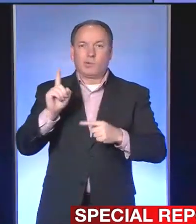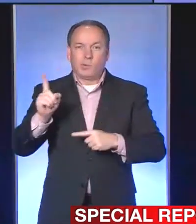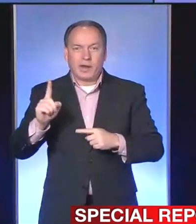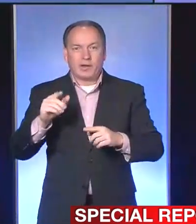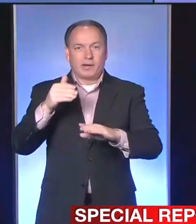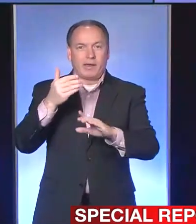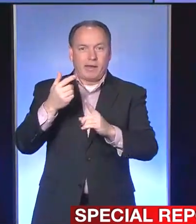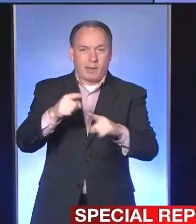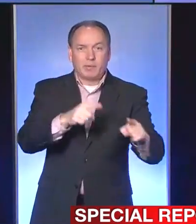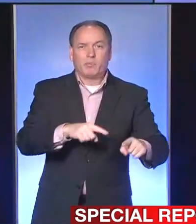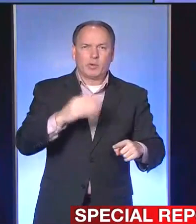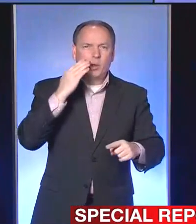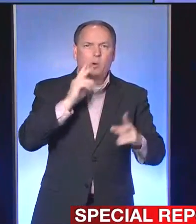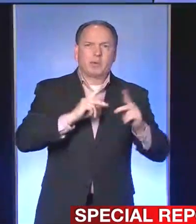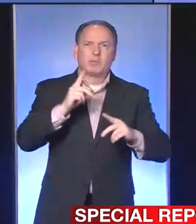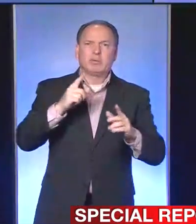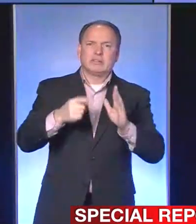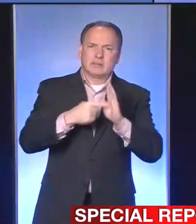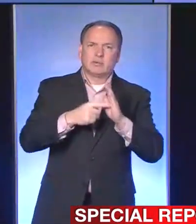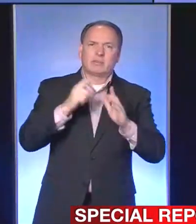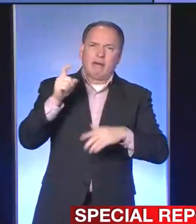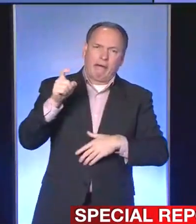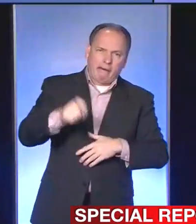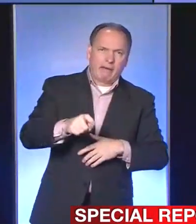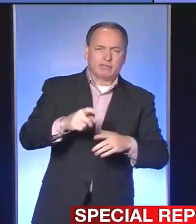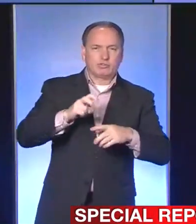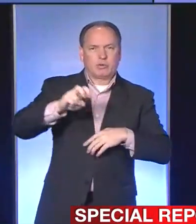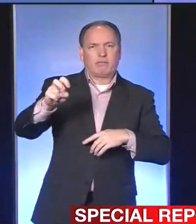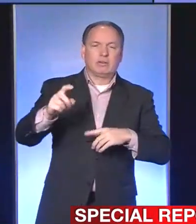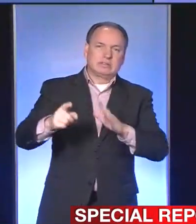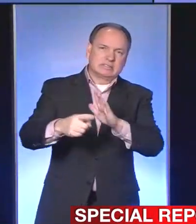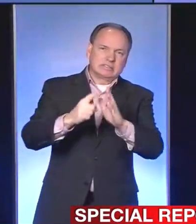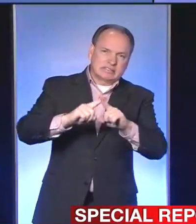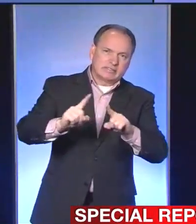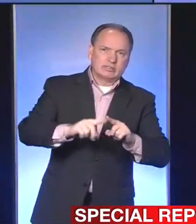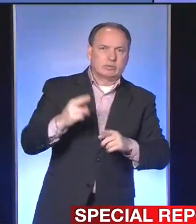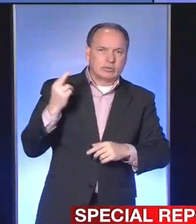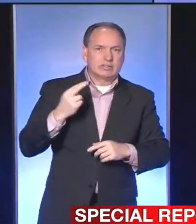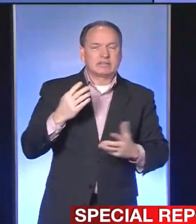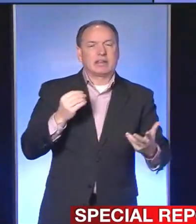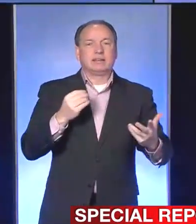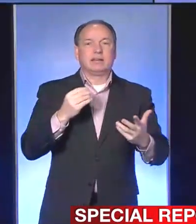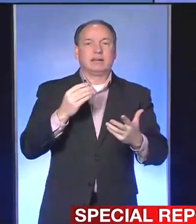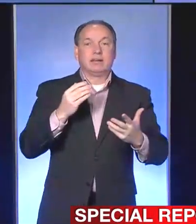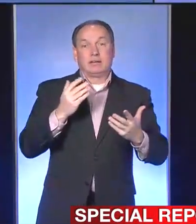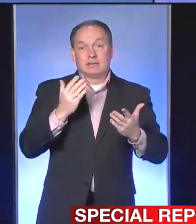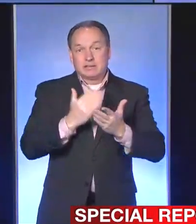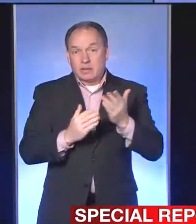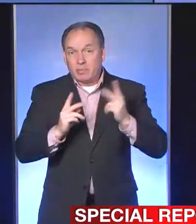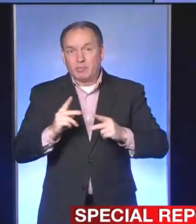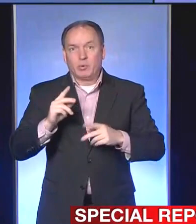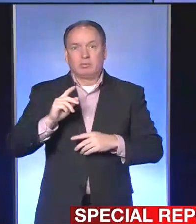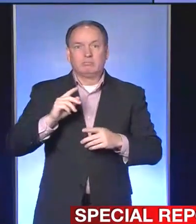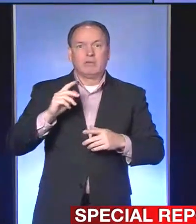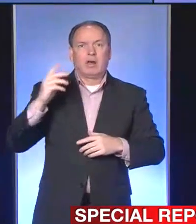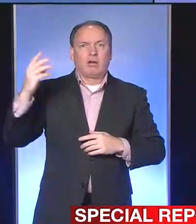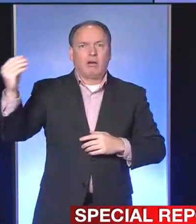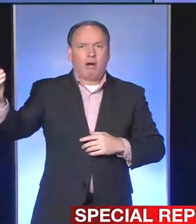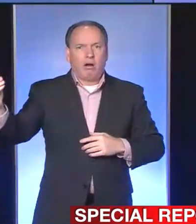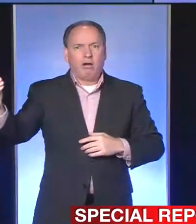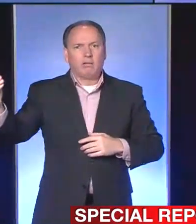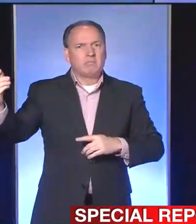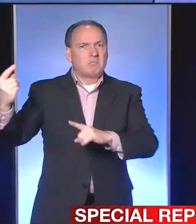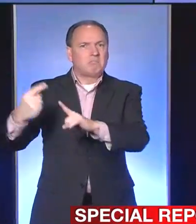But we know people have to travel for various reasons, and we know people are still coming back to our community who were gone for months. And so there's a myriad of